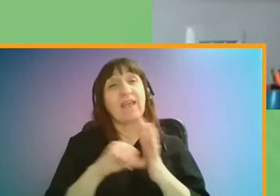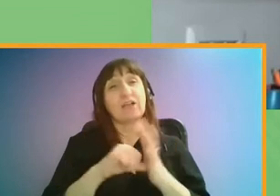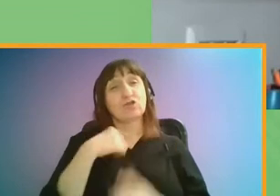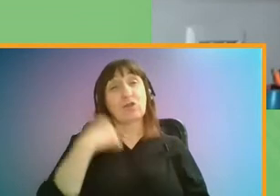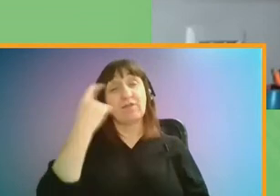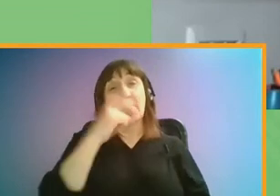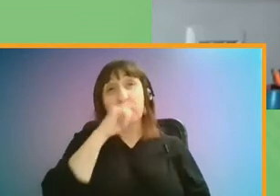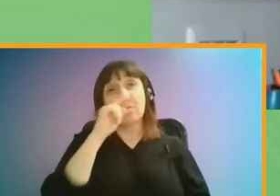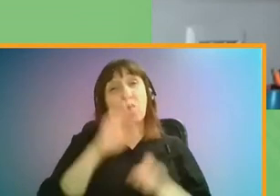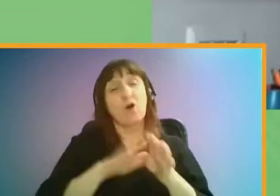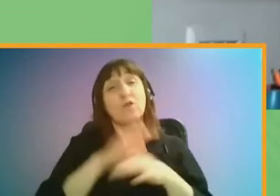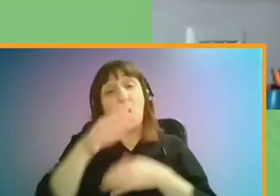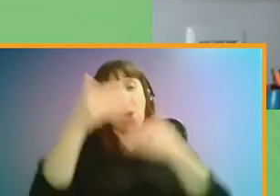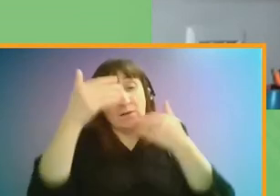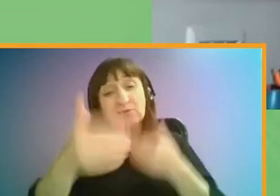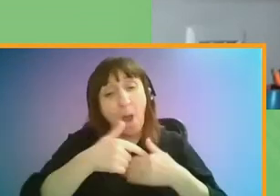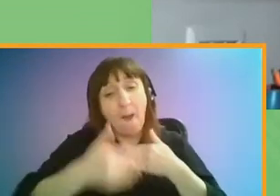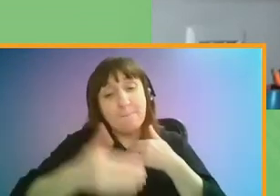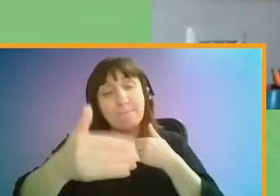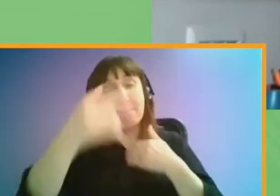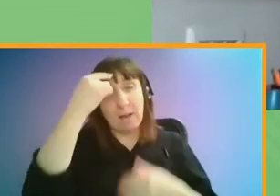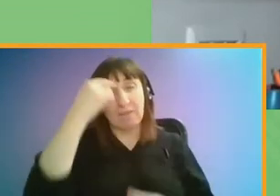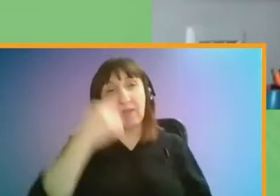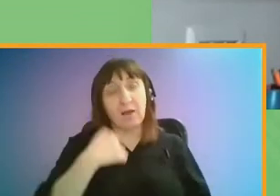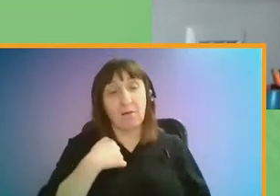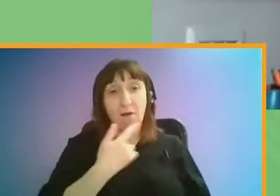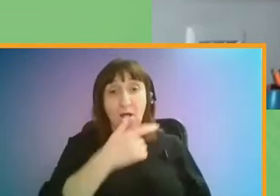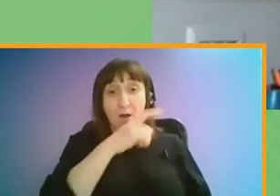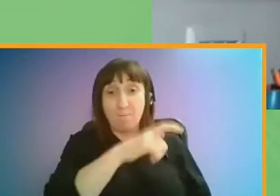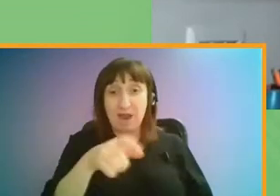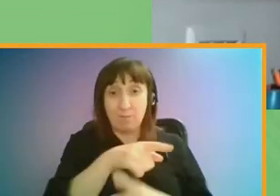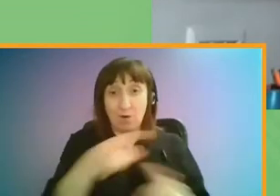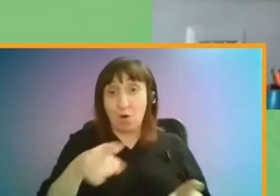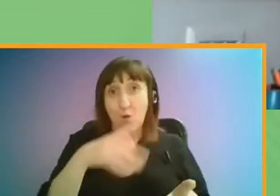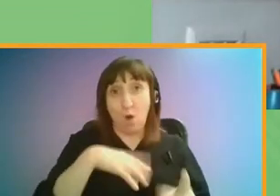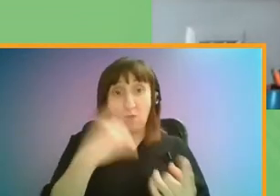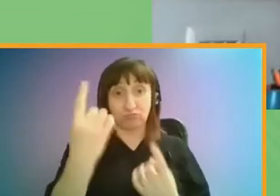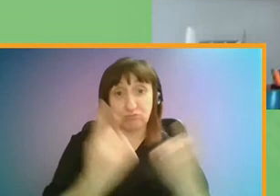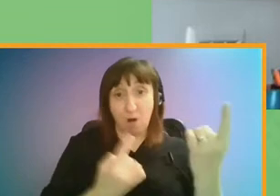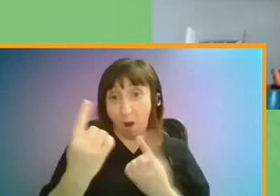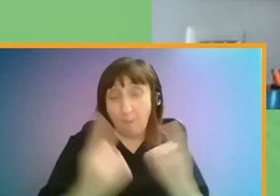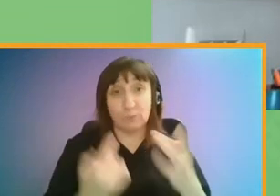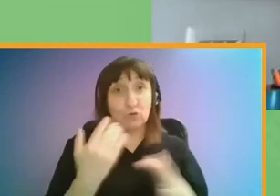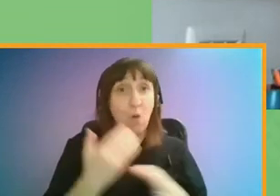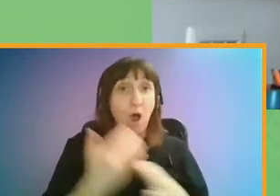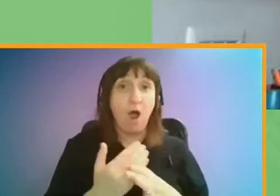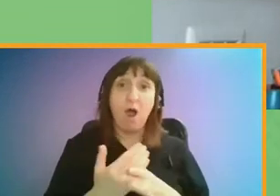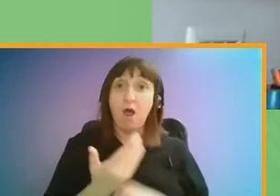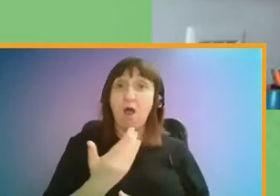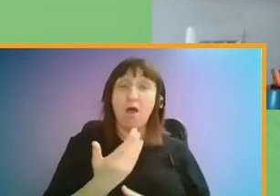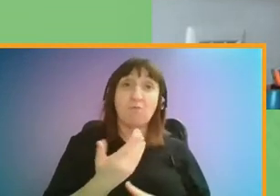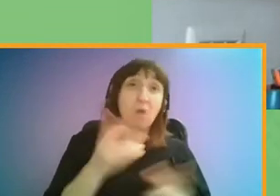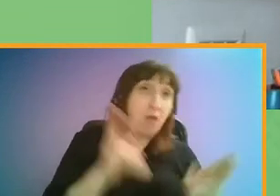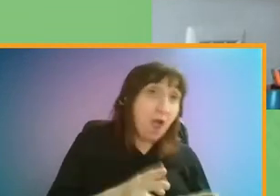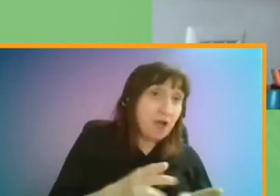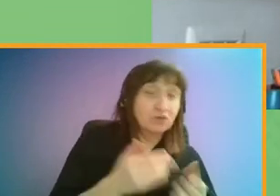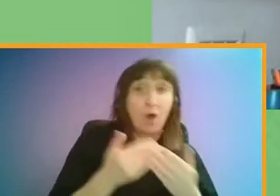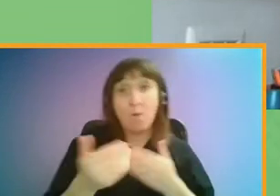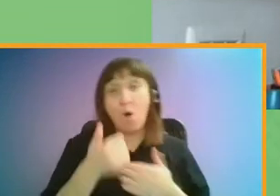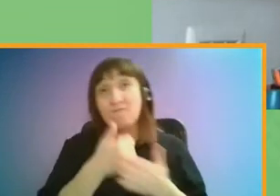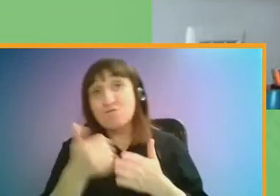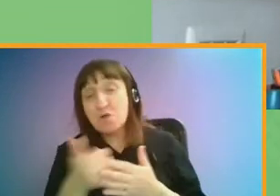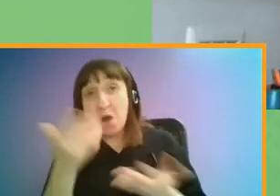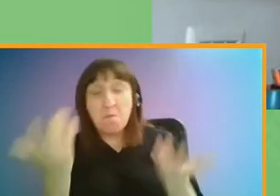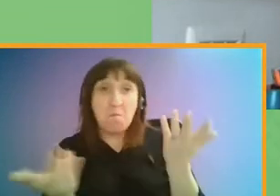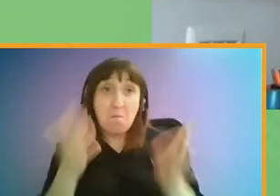term is that people may well come into work less frequently as